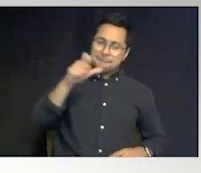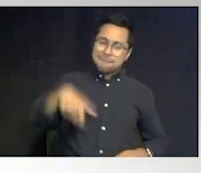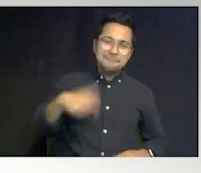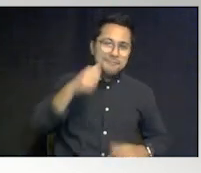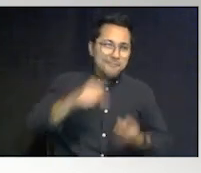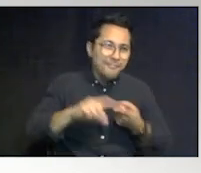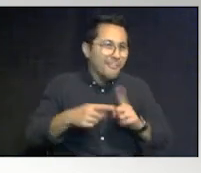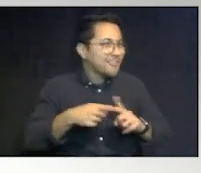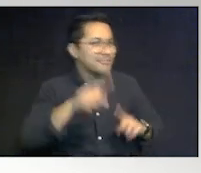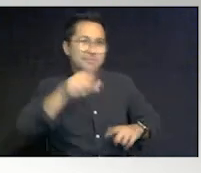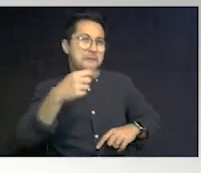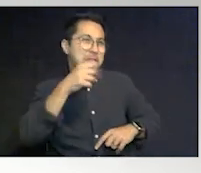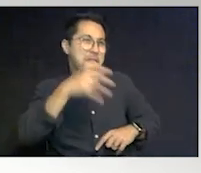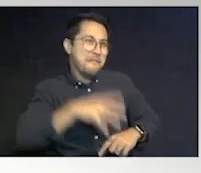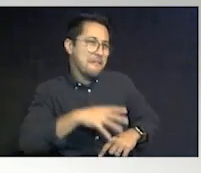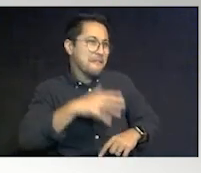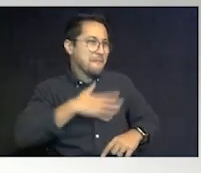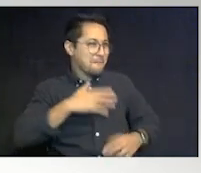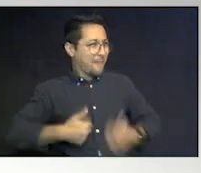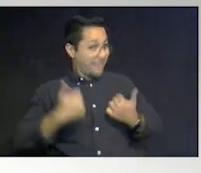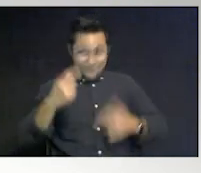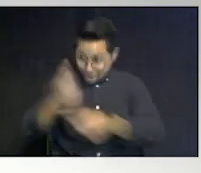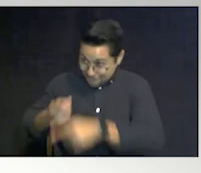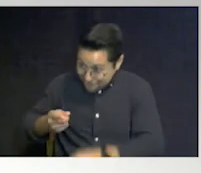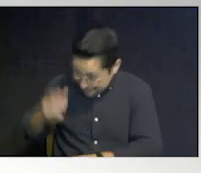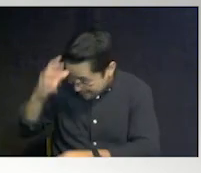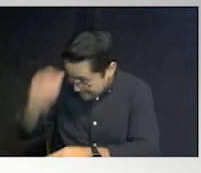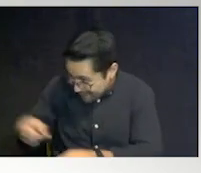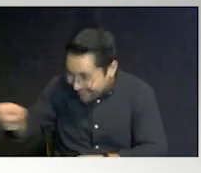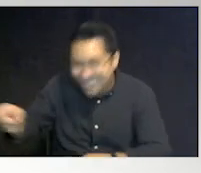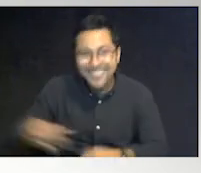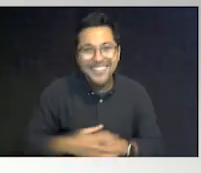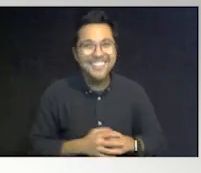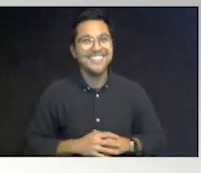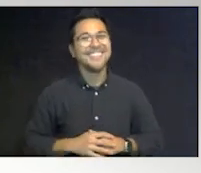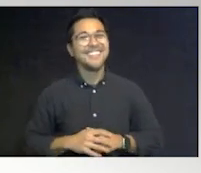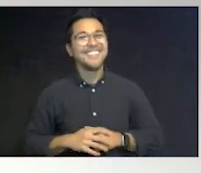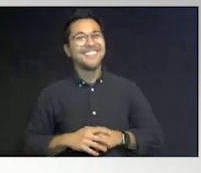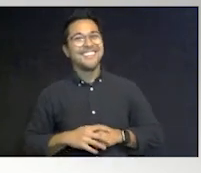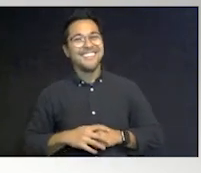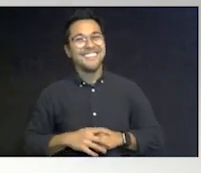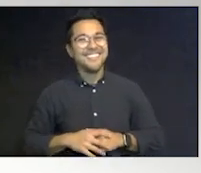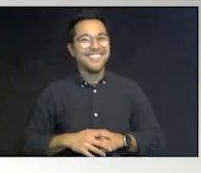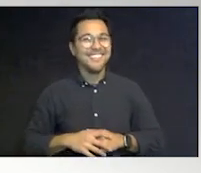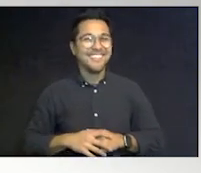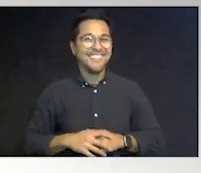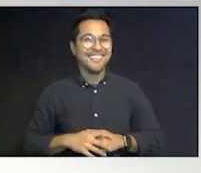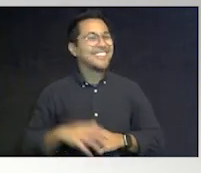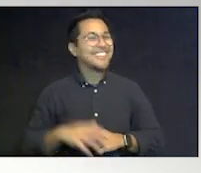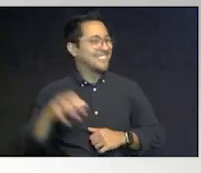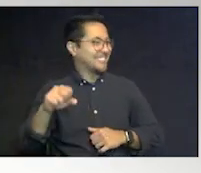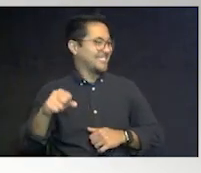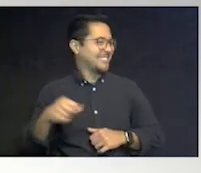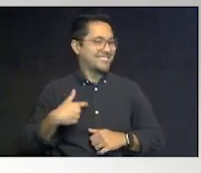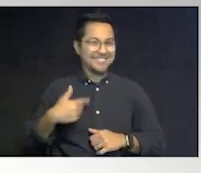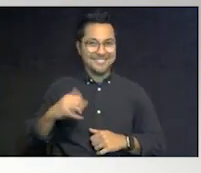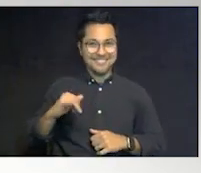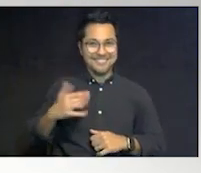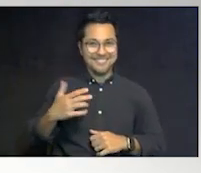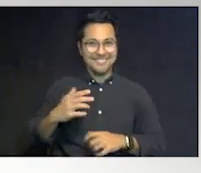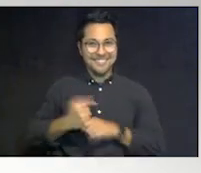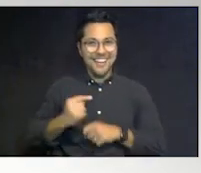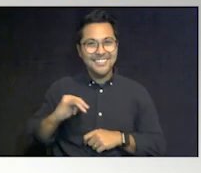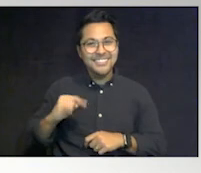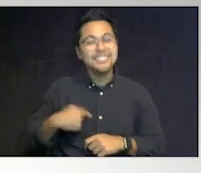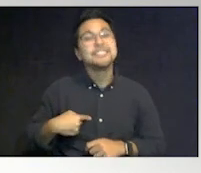She's the only lady in my life. Right, buddy? Four minutes. Four minutes. I got it. So, I mean,